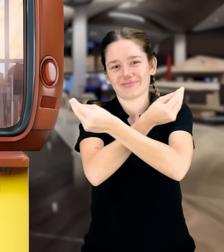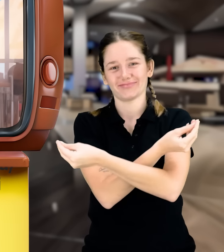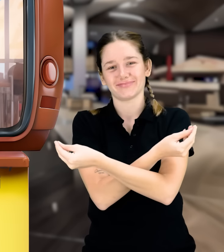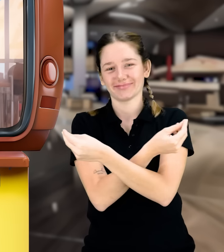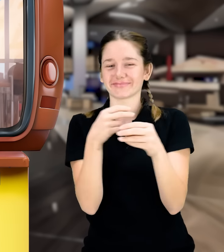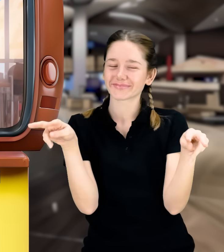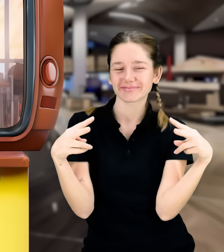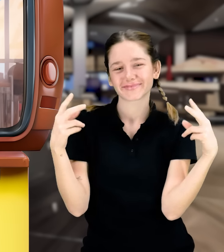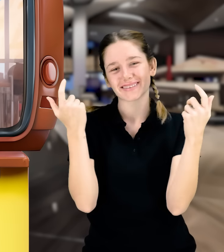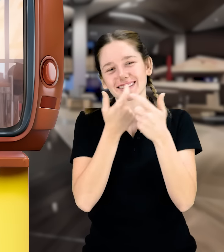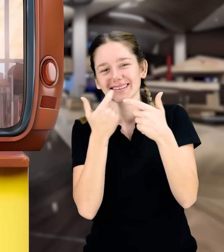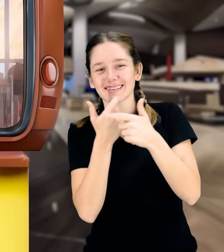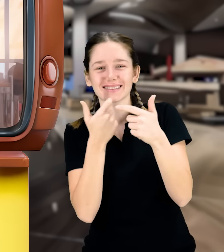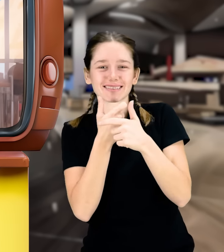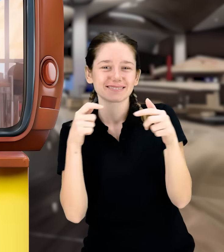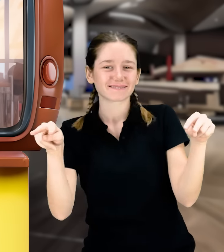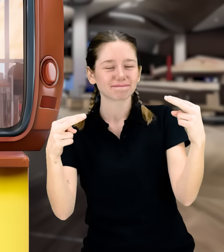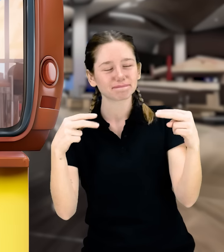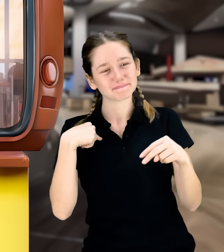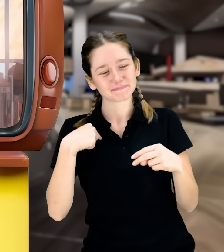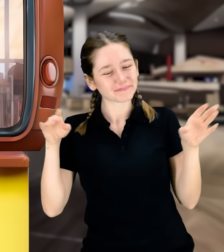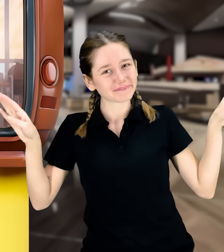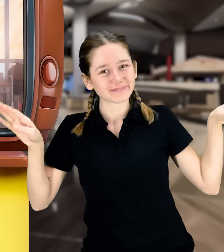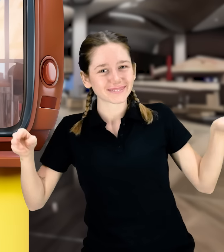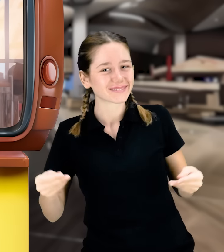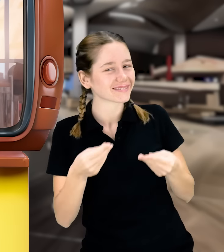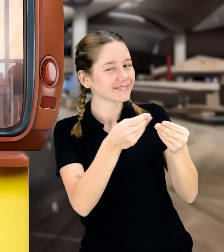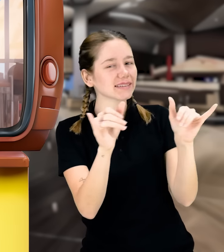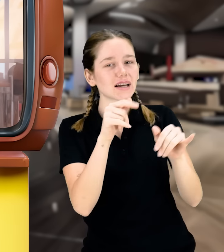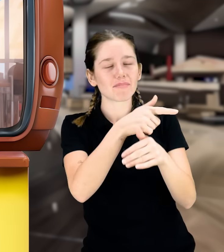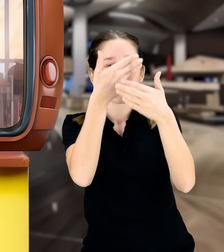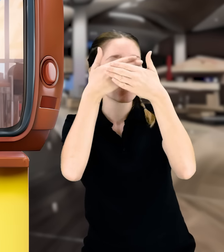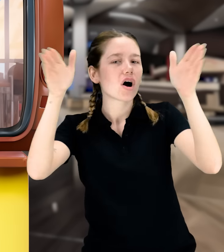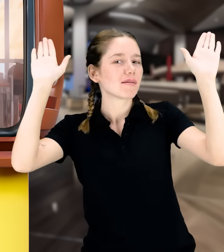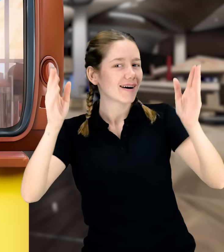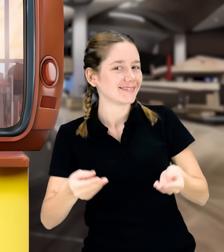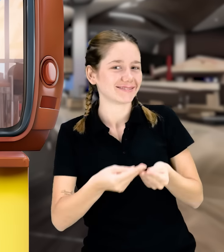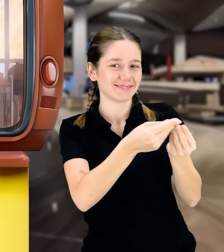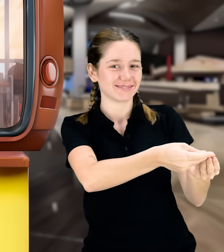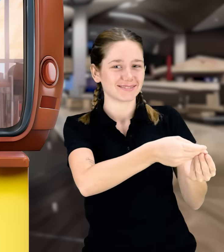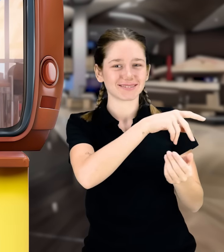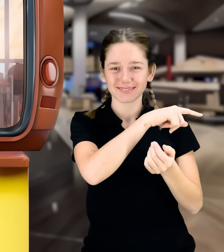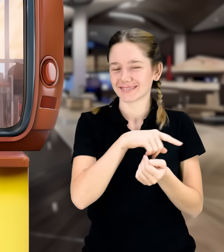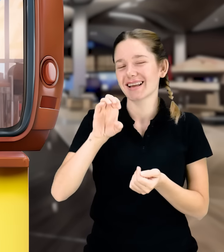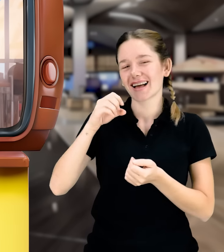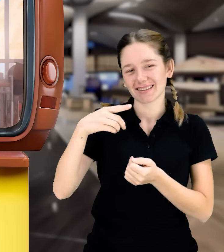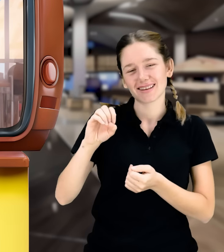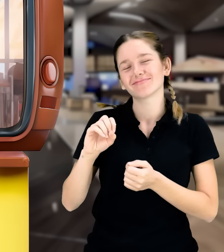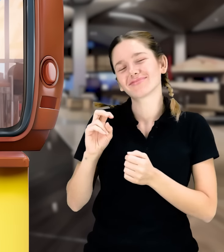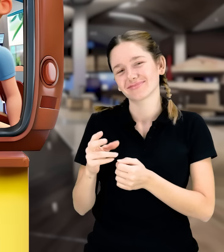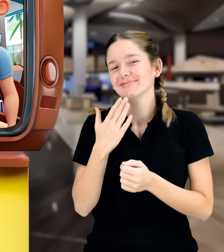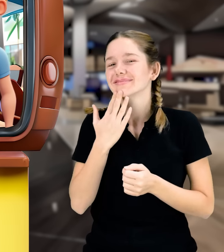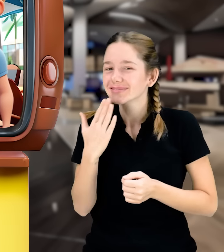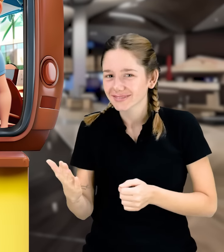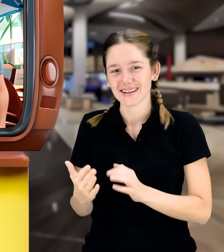tiny origami tiger. Sakura smiled and said, May the freedom and strength of this bird always